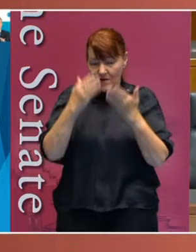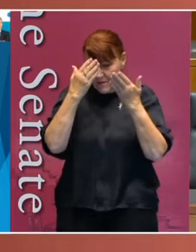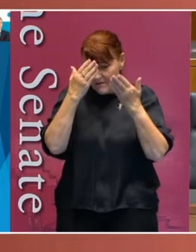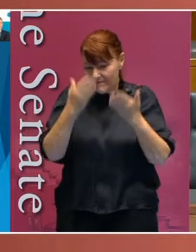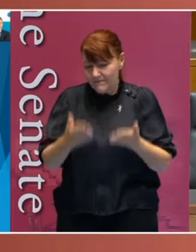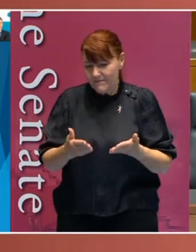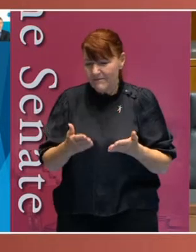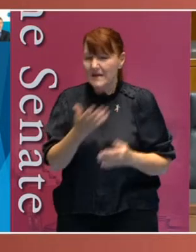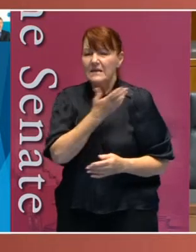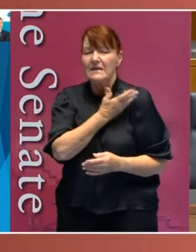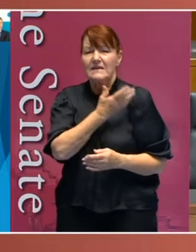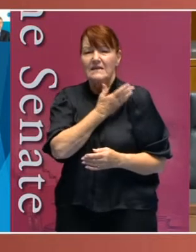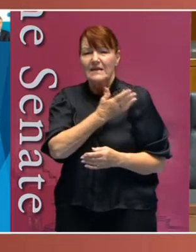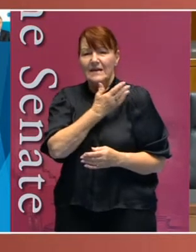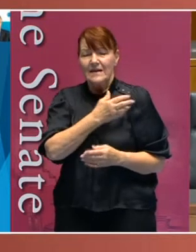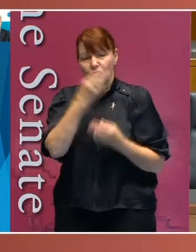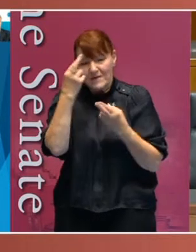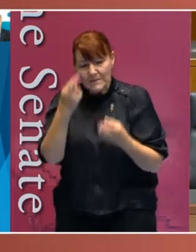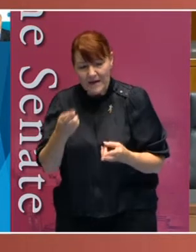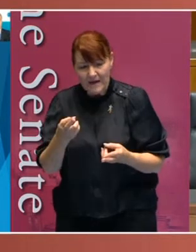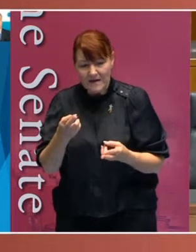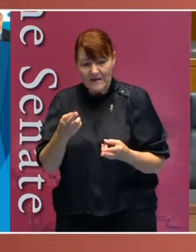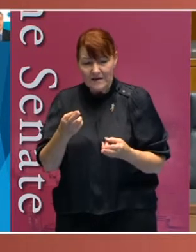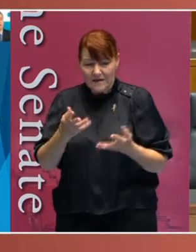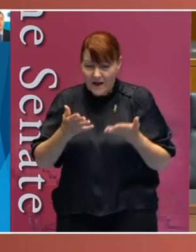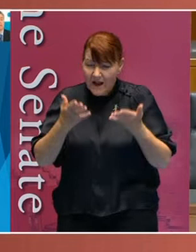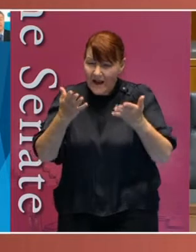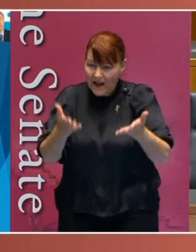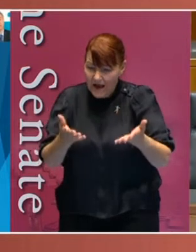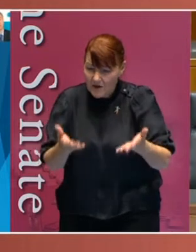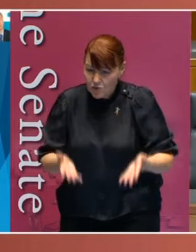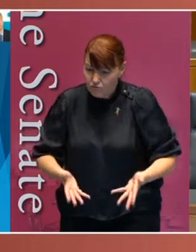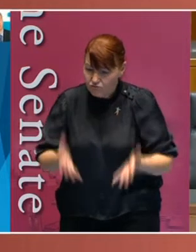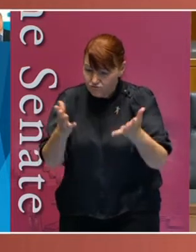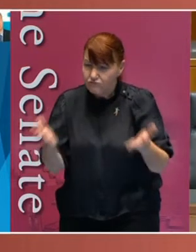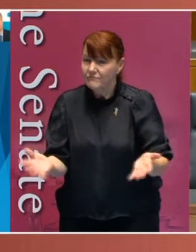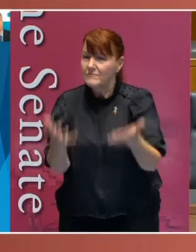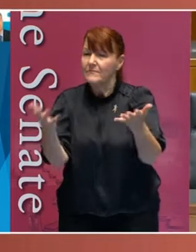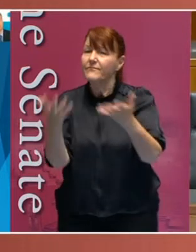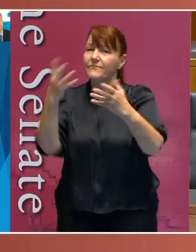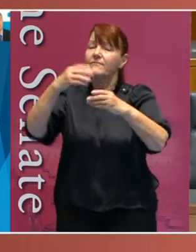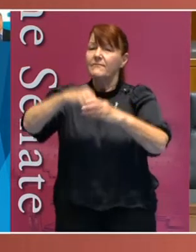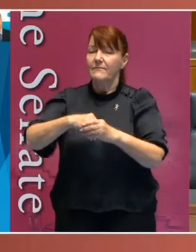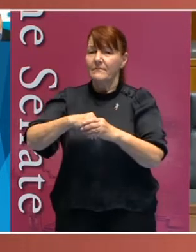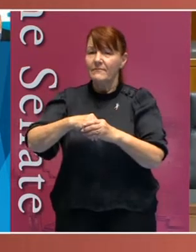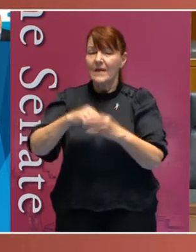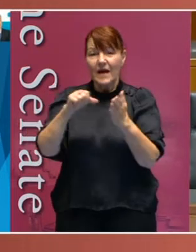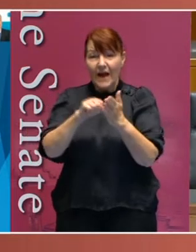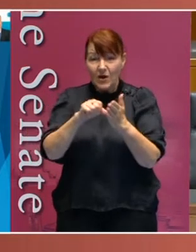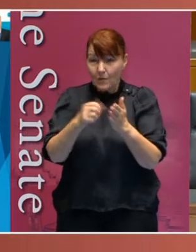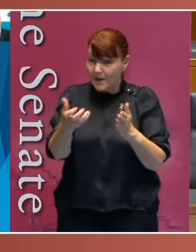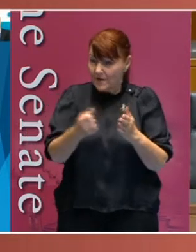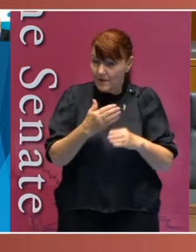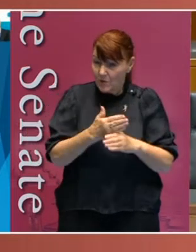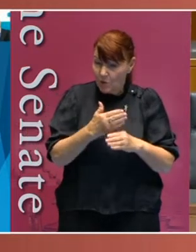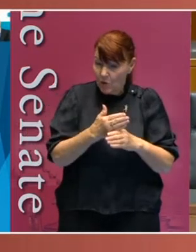respect and are able to the fullest extent possible to partake in economic and social participation, i